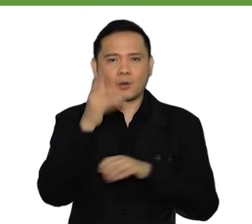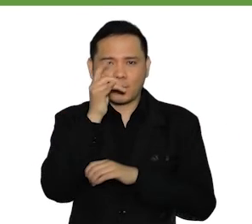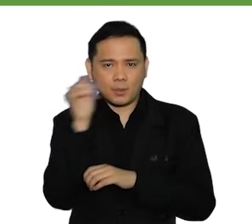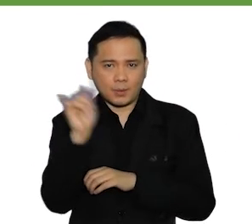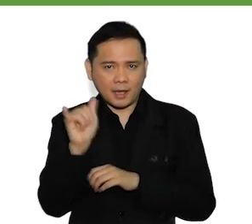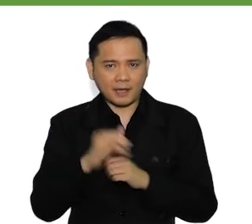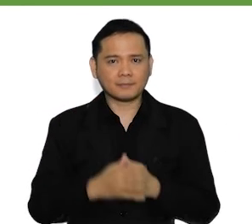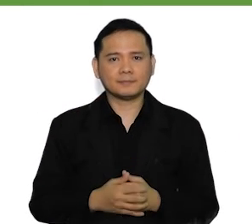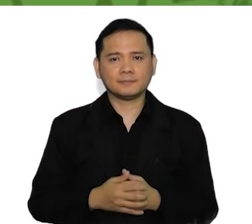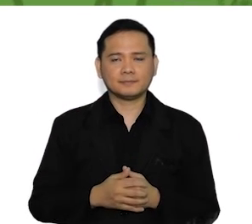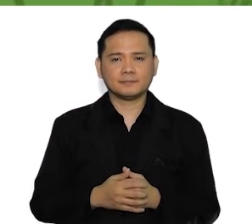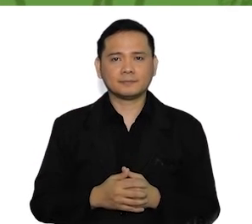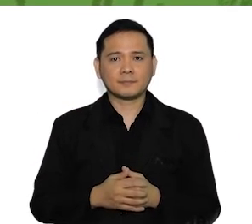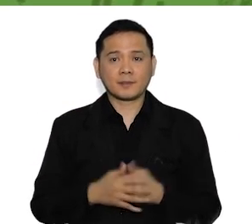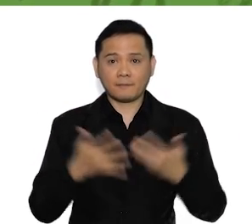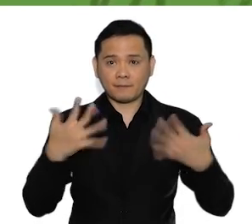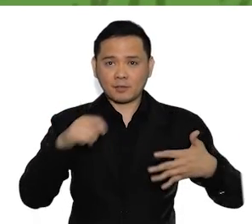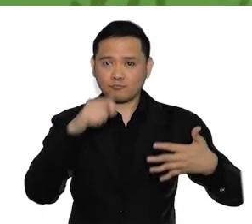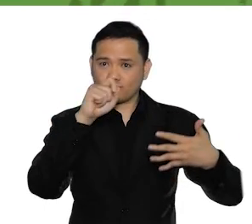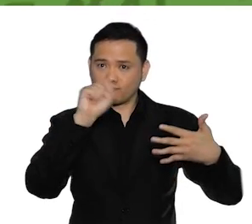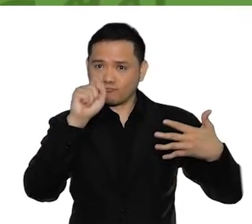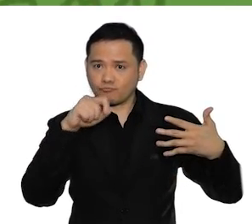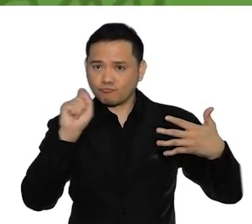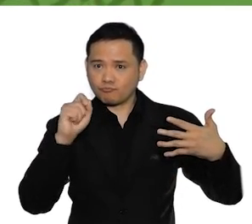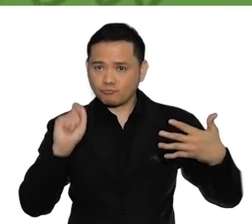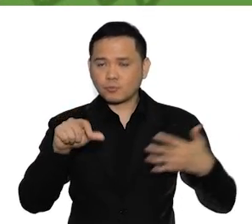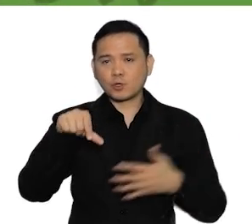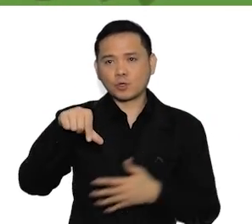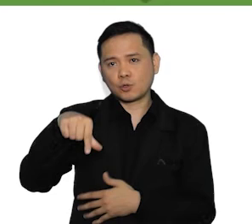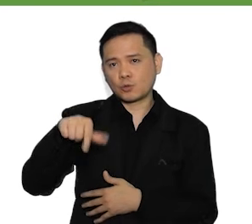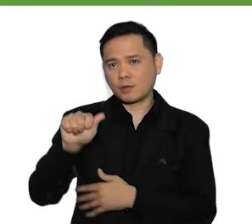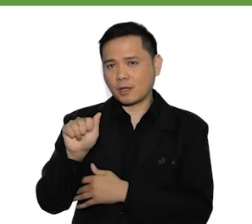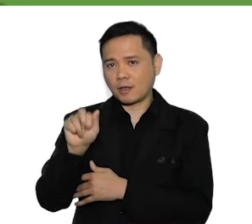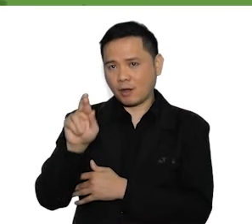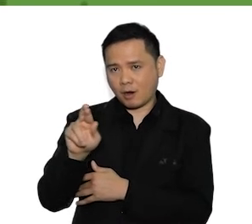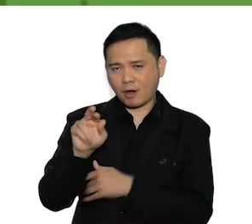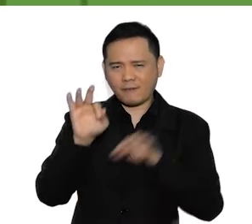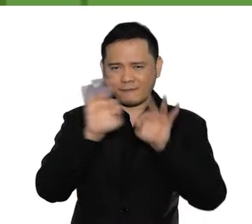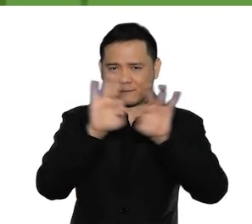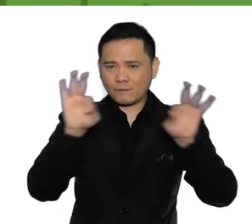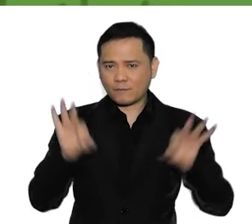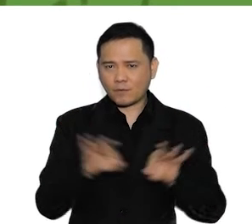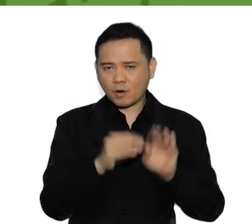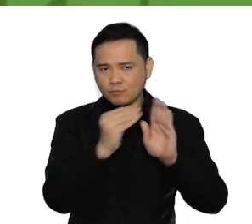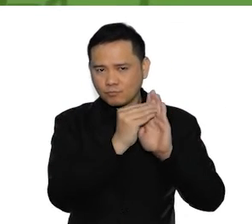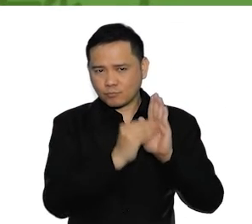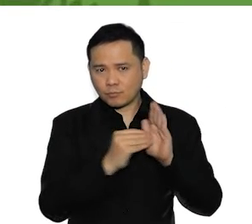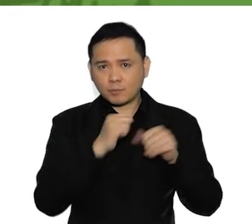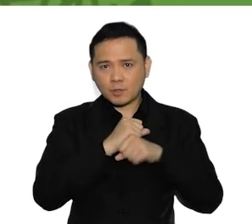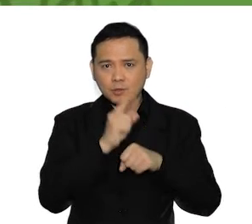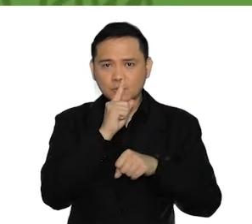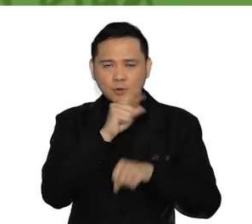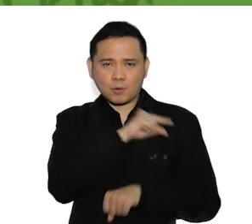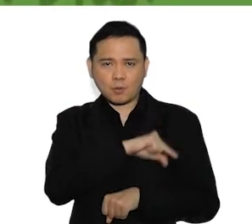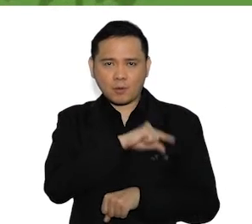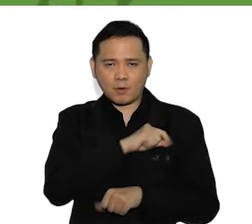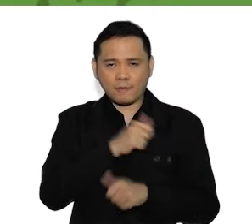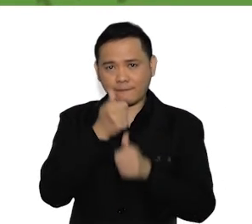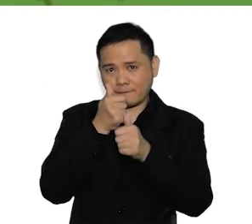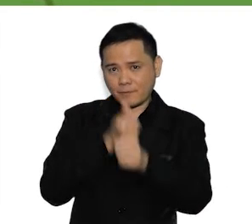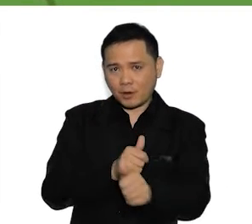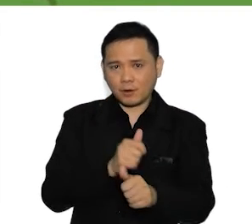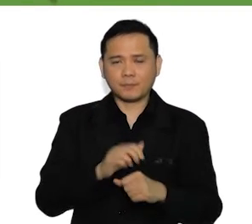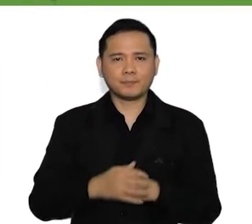After all these, quality assurance follows to ensure the quality of climate-tagged PPAs in the prepared